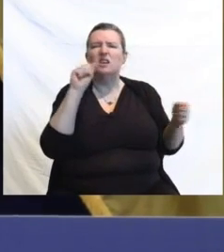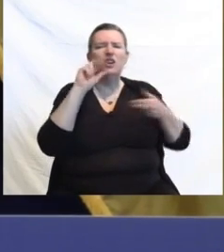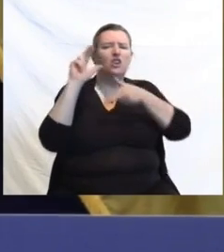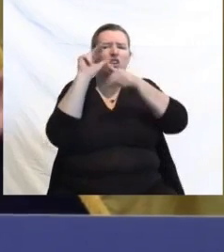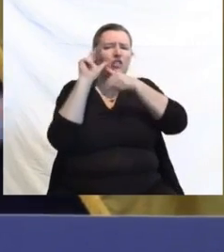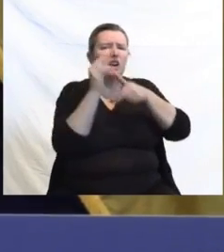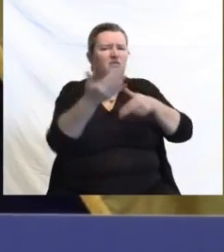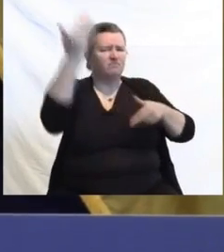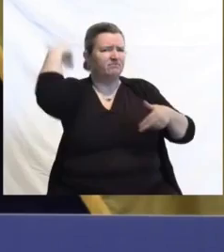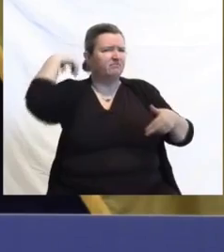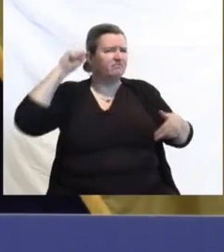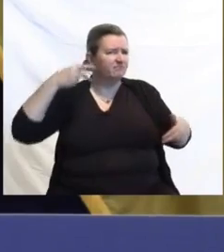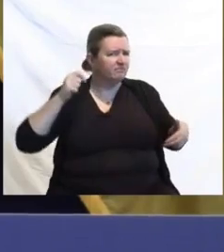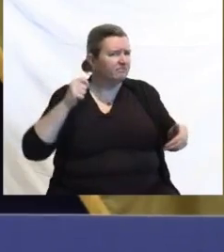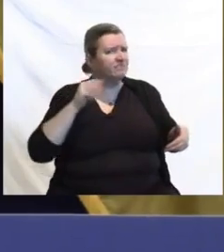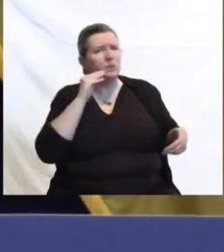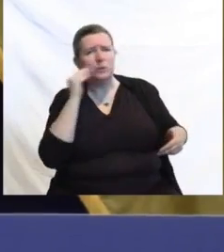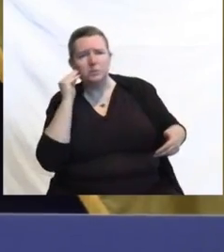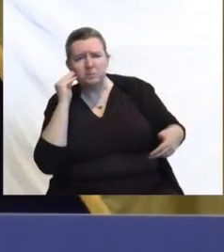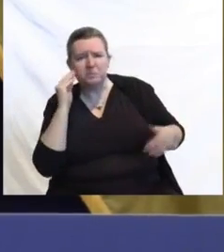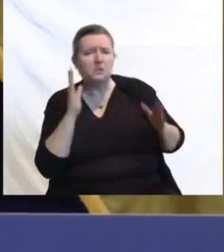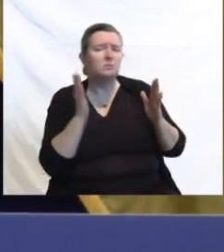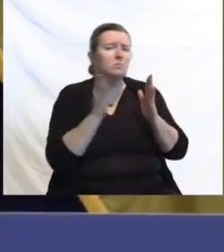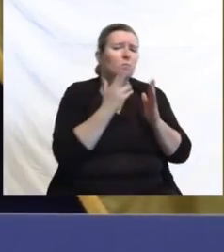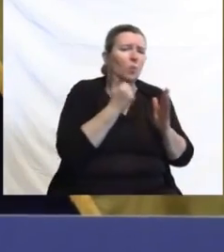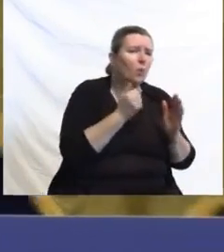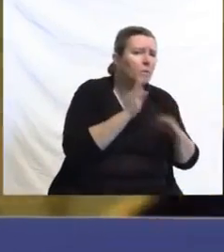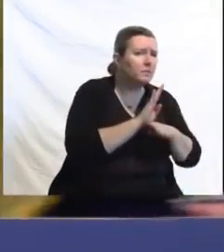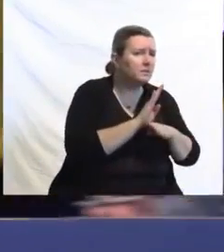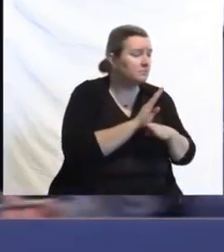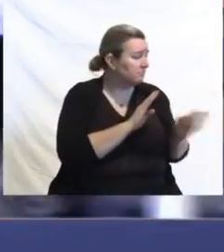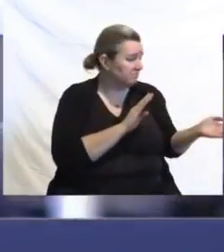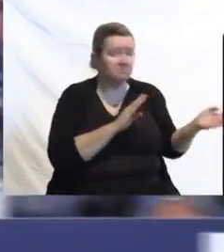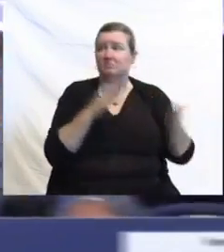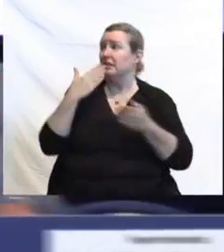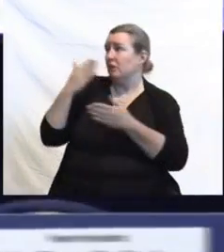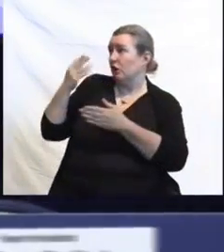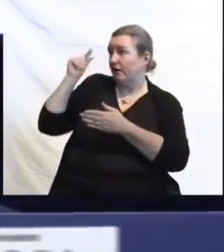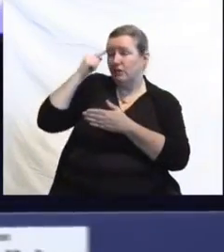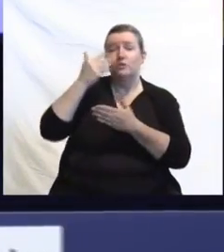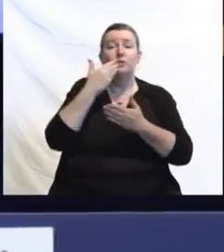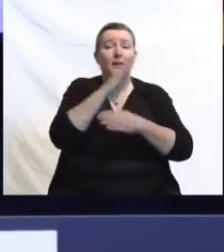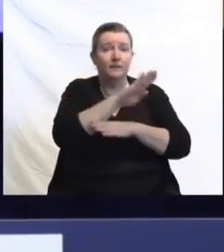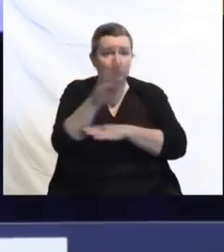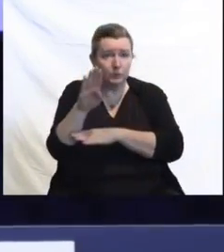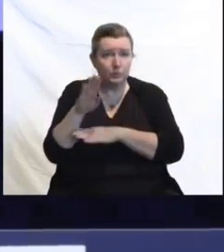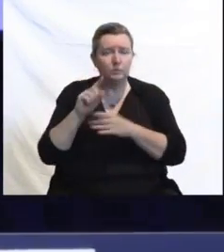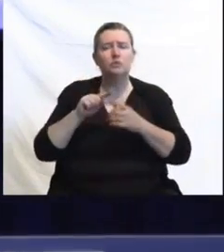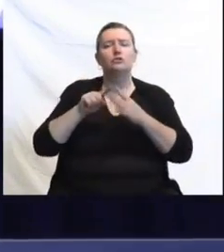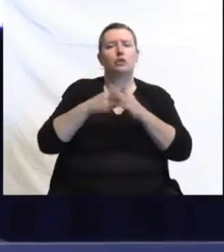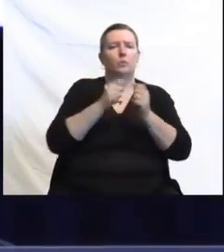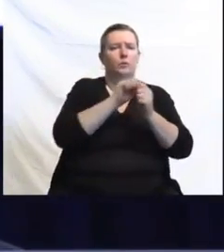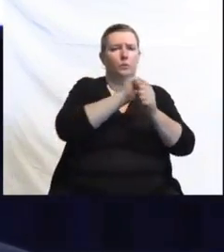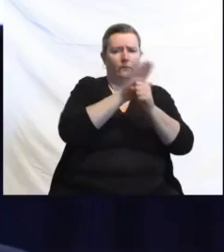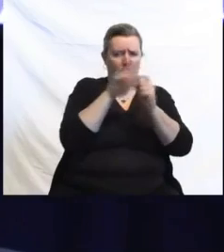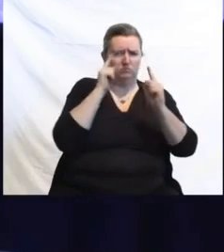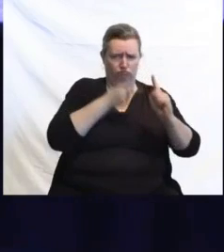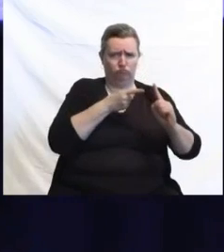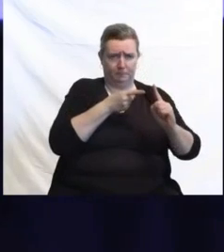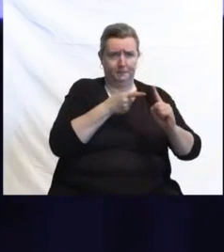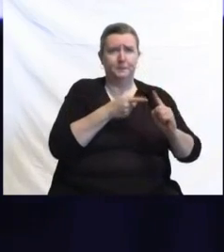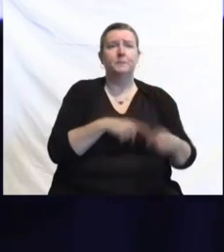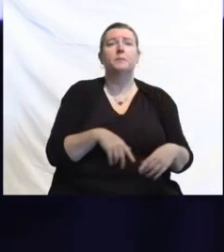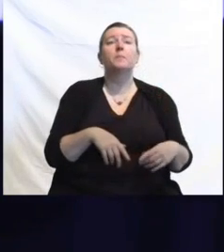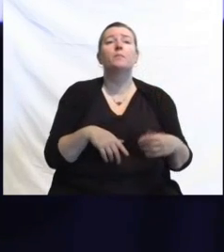small businesses. Great to have you. Thank you. Thank you, Governor. Good afternoon. I'll start on the COVID-19 front with our all hazards. Incident management team